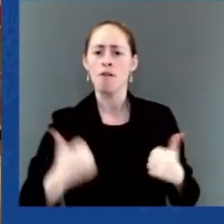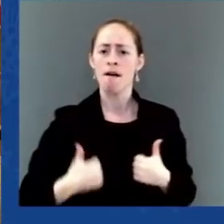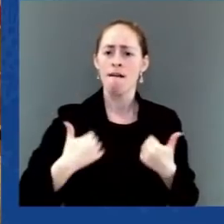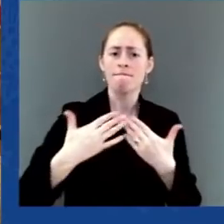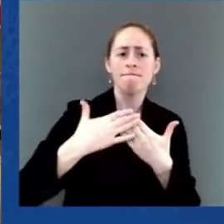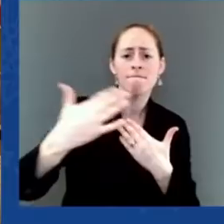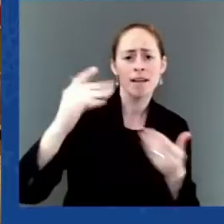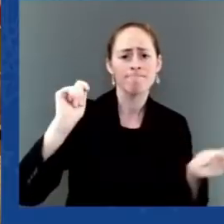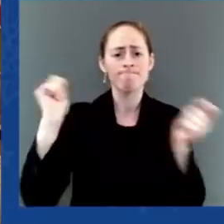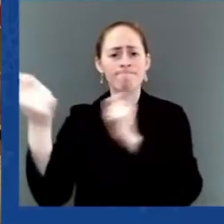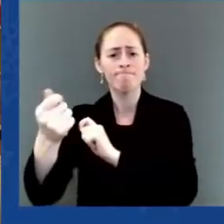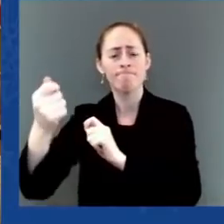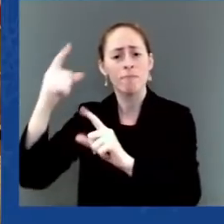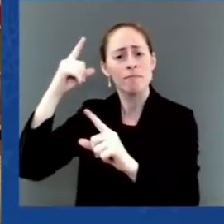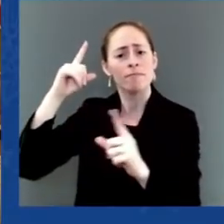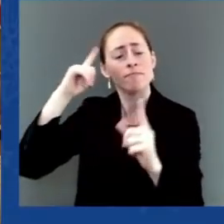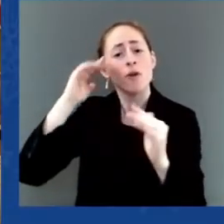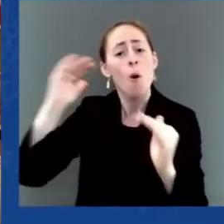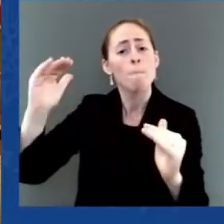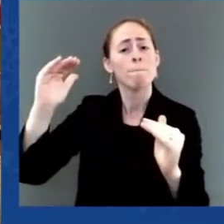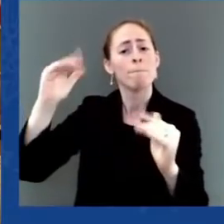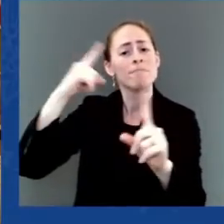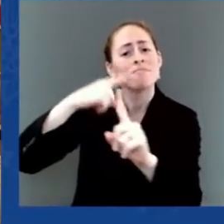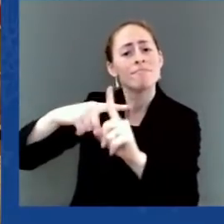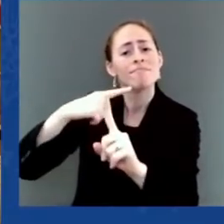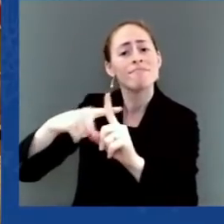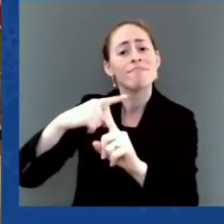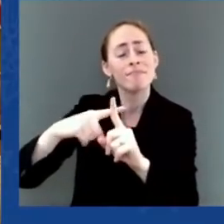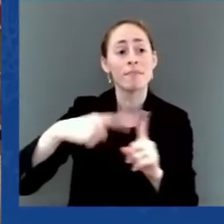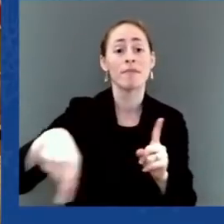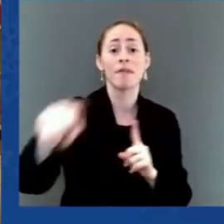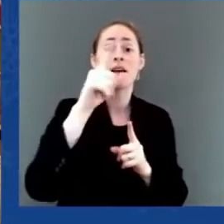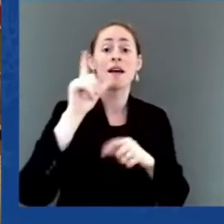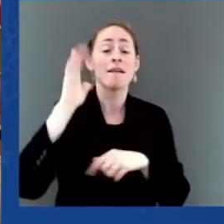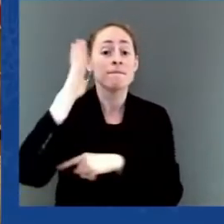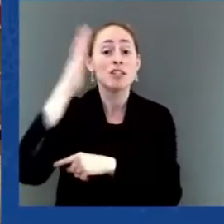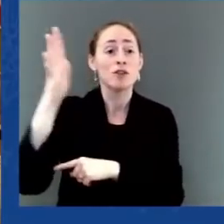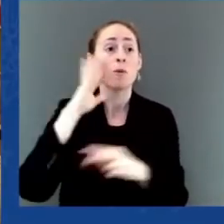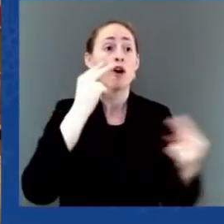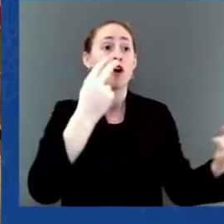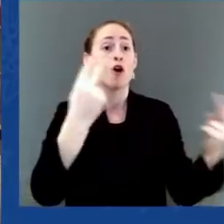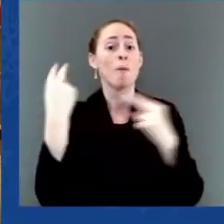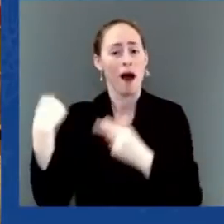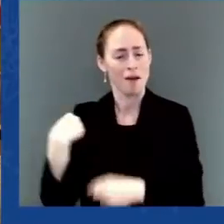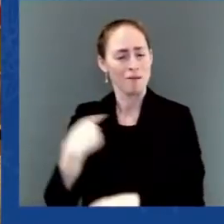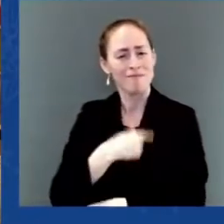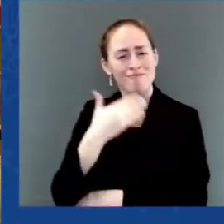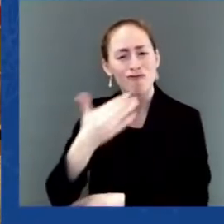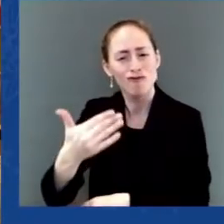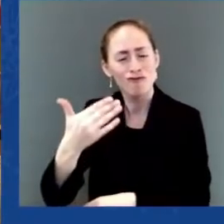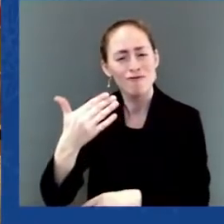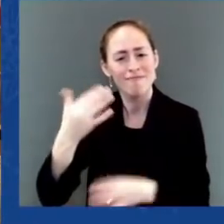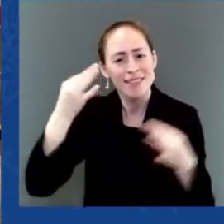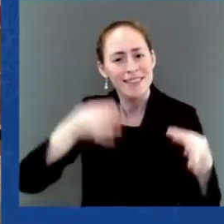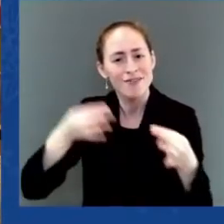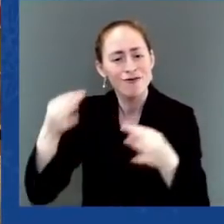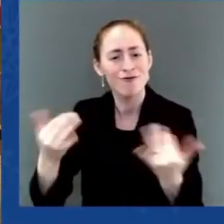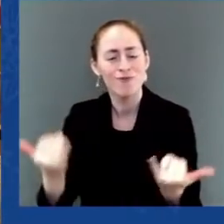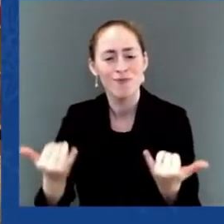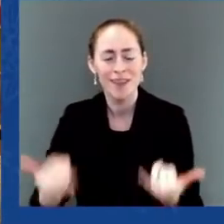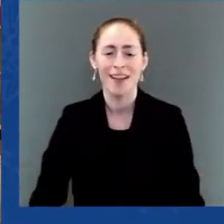Thanks. Thanks. We'll just give the press a couple of minutes to leave the room before we get the meeting underway. Mr. Christine, it is time